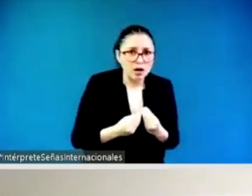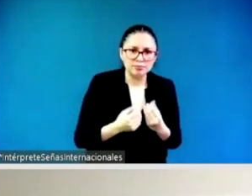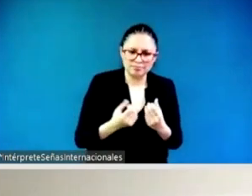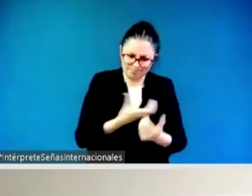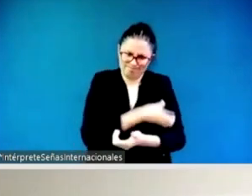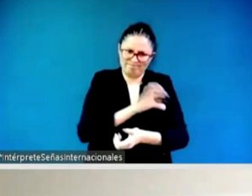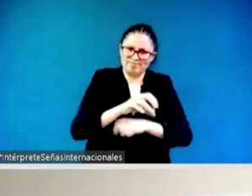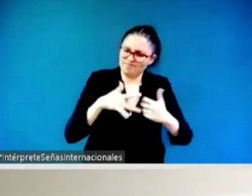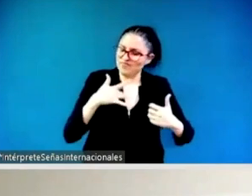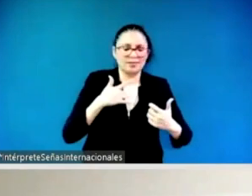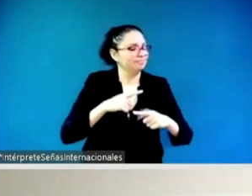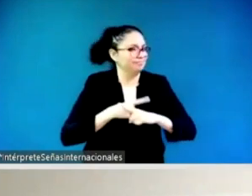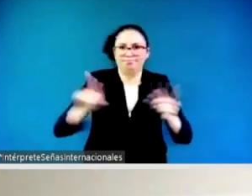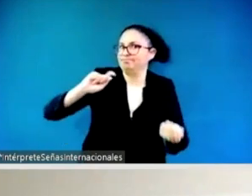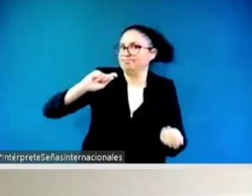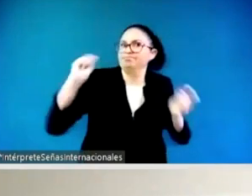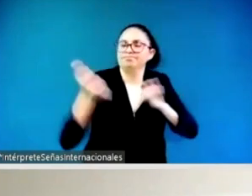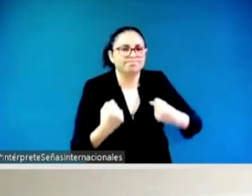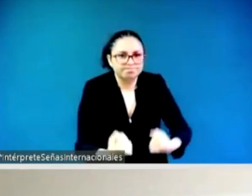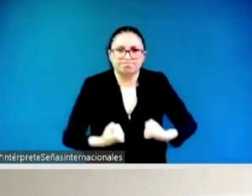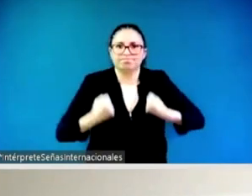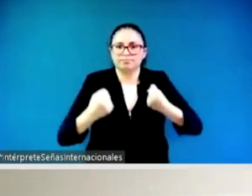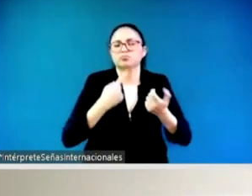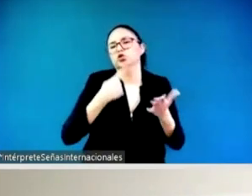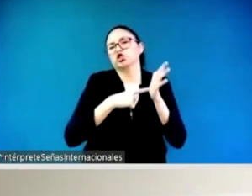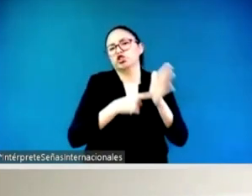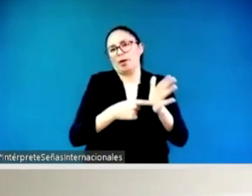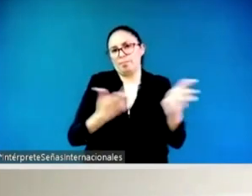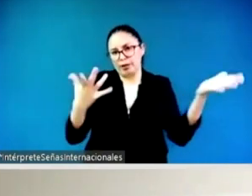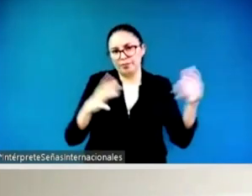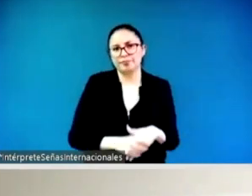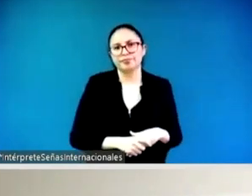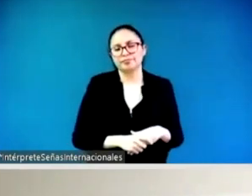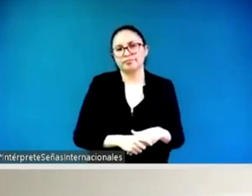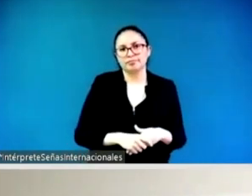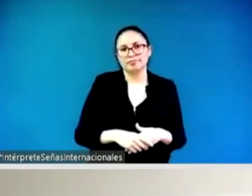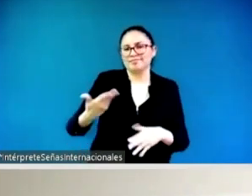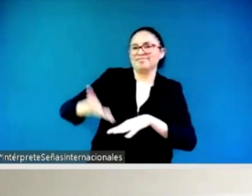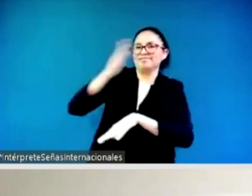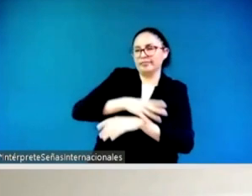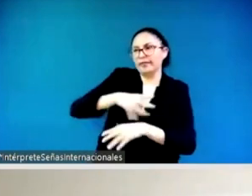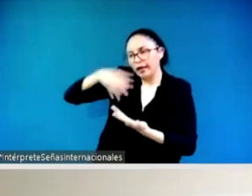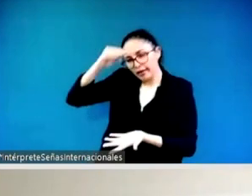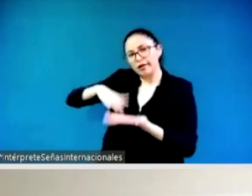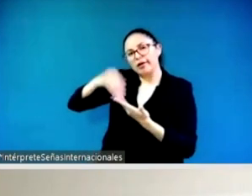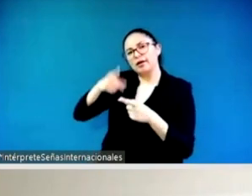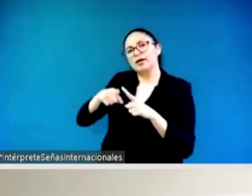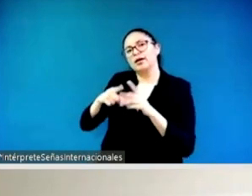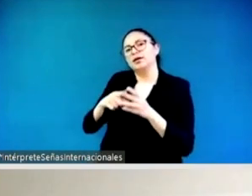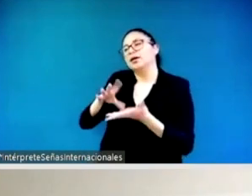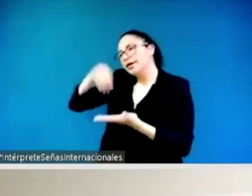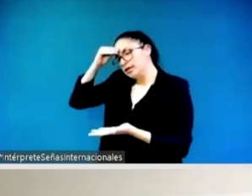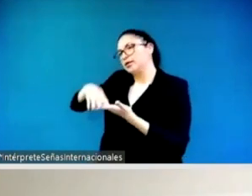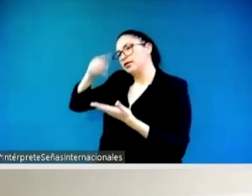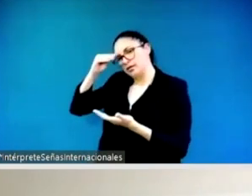not necessarily like really differentiate the type of capacity building then um but yeah feminist leadership challenging power structures power